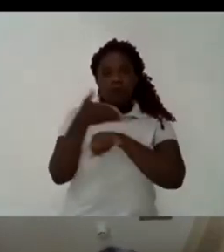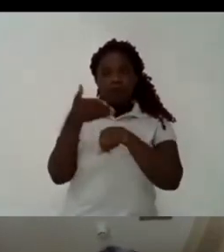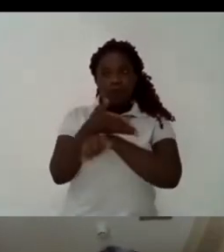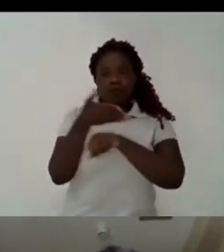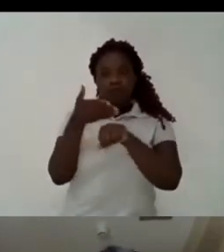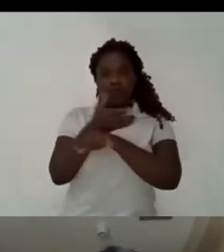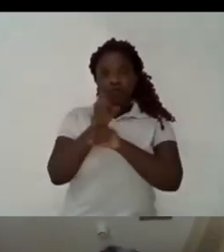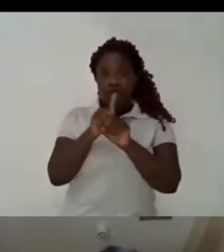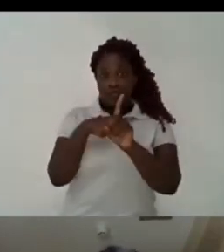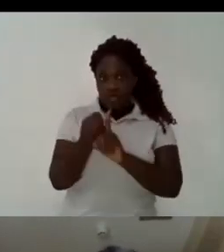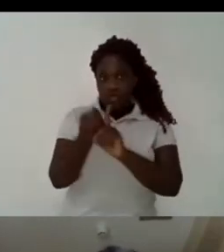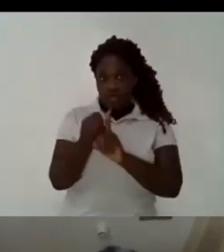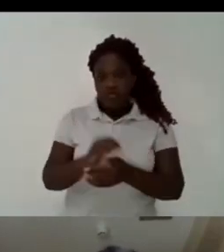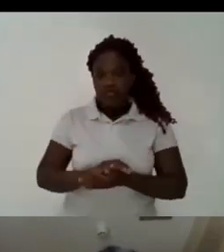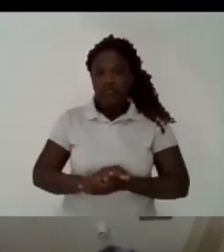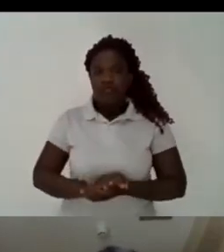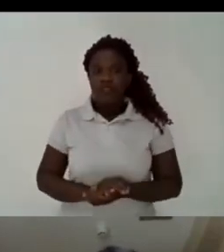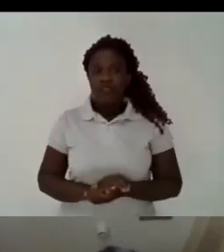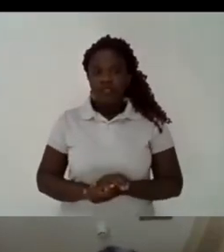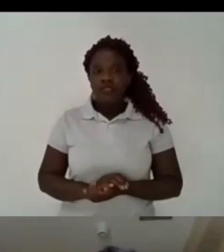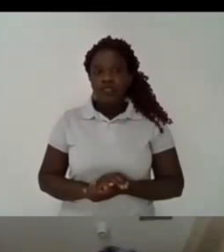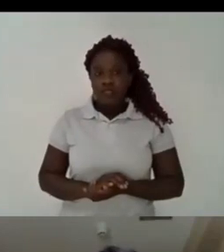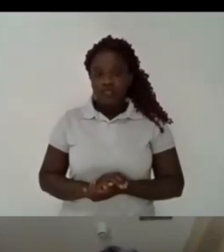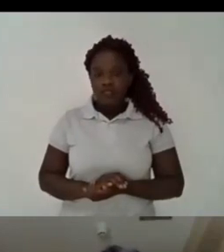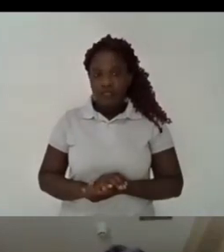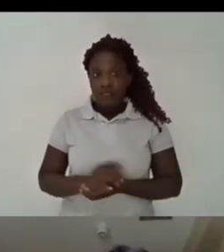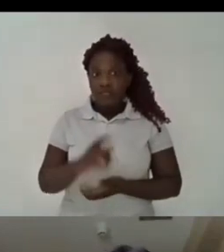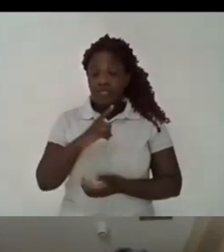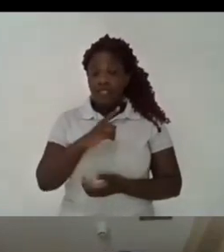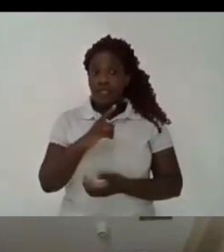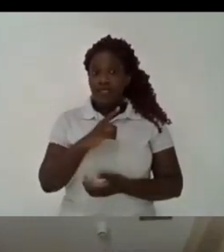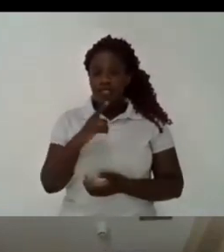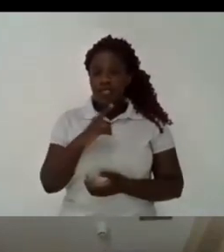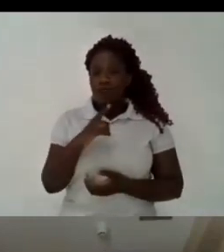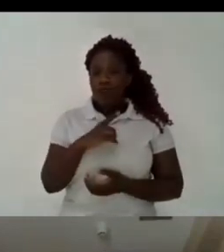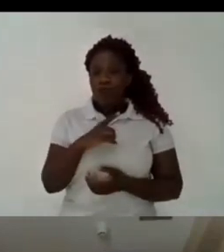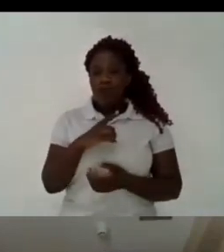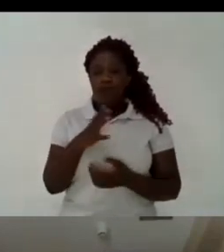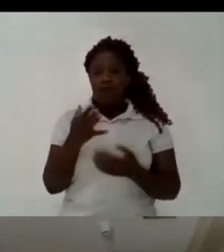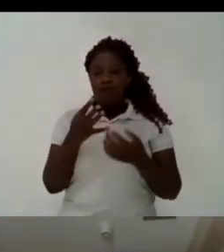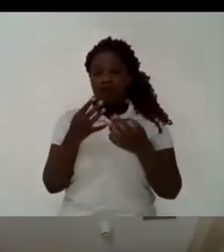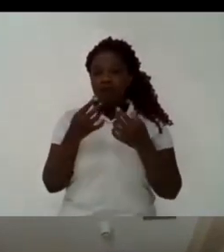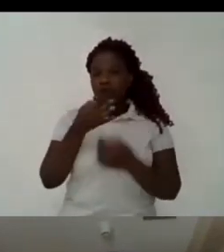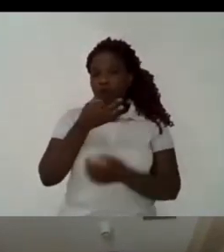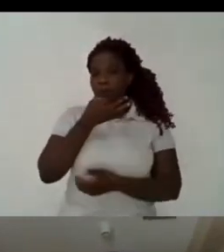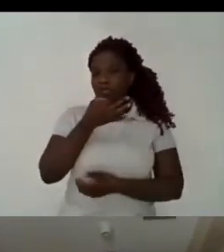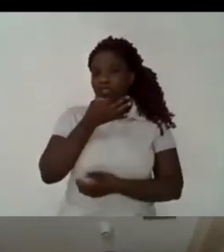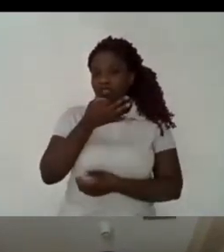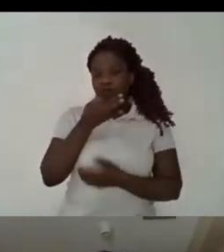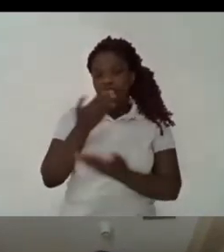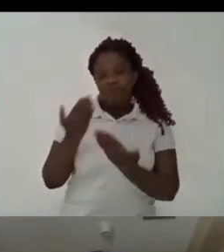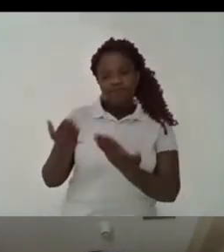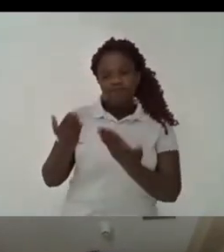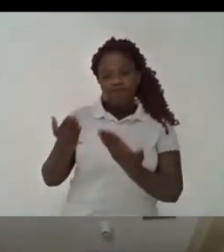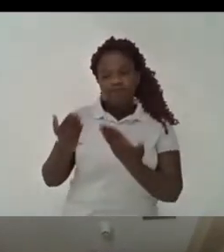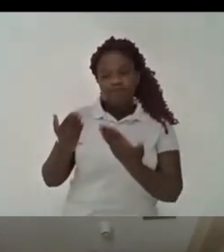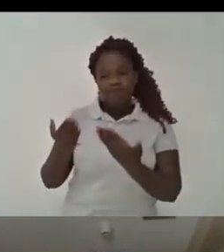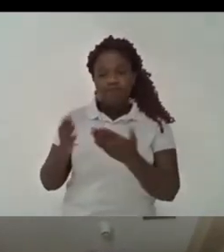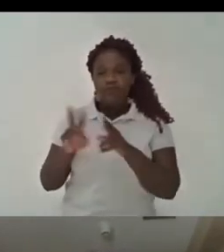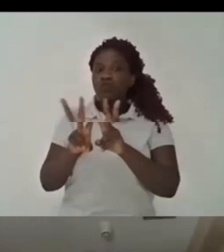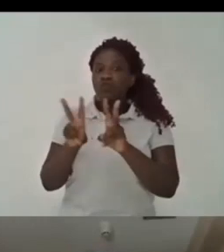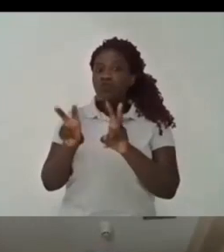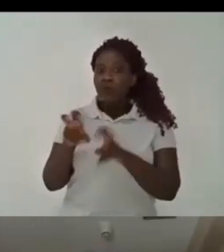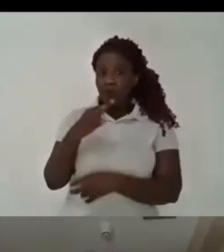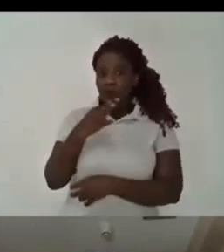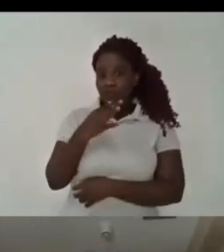so they that part of the society that goes to the university is it became suspicious